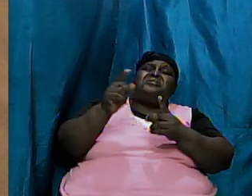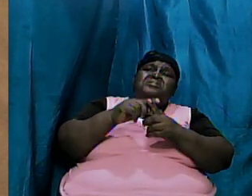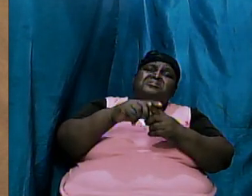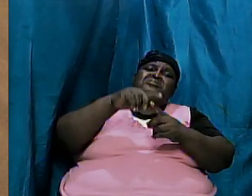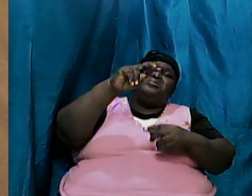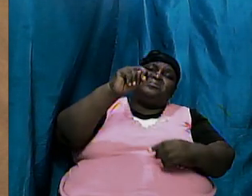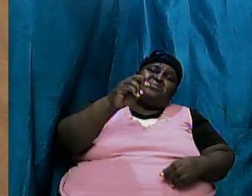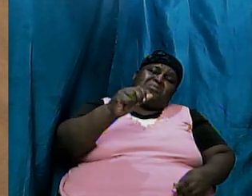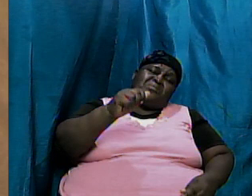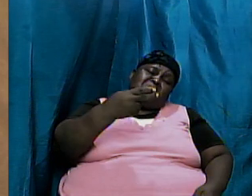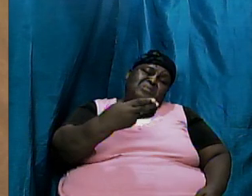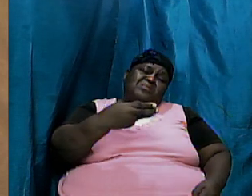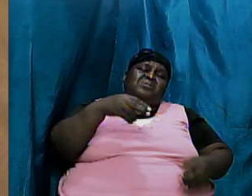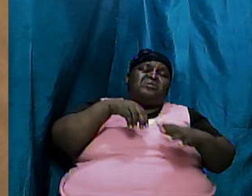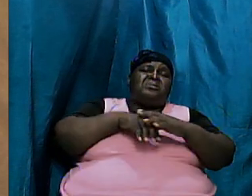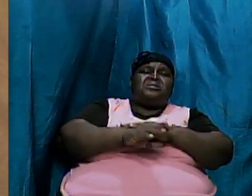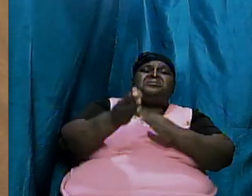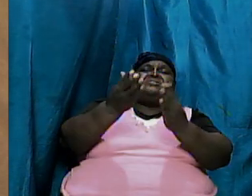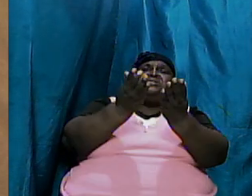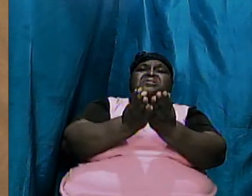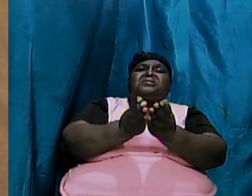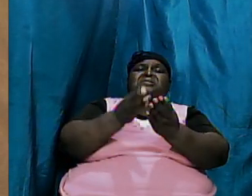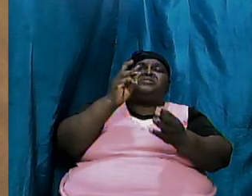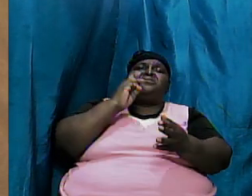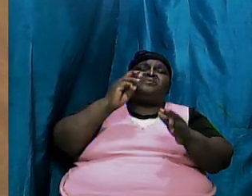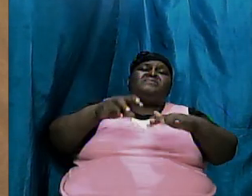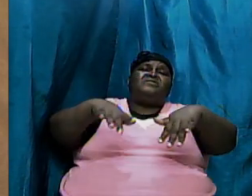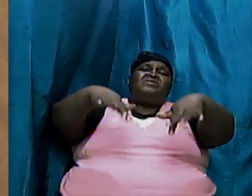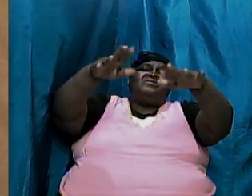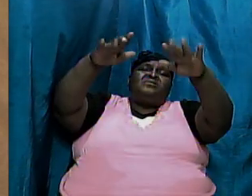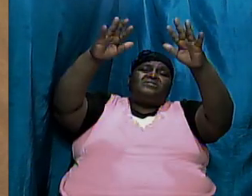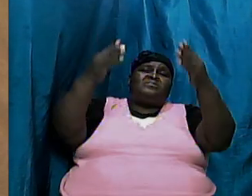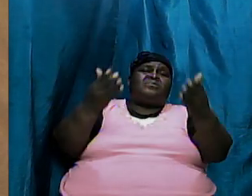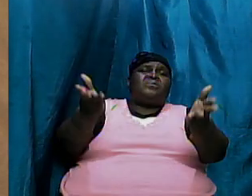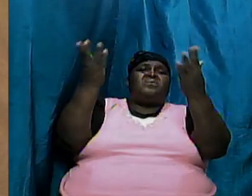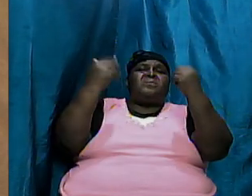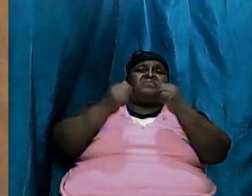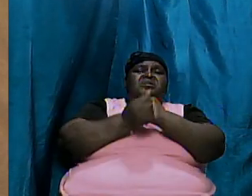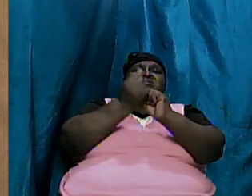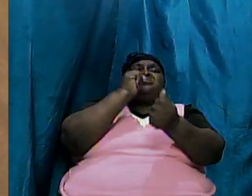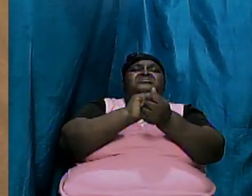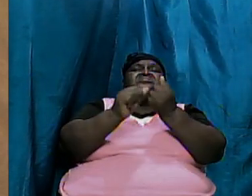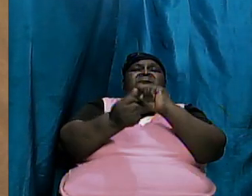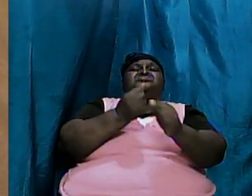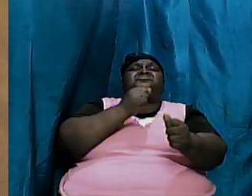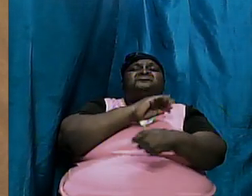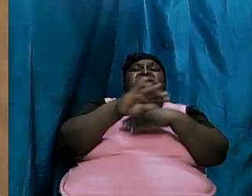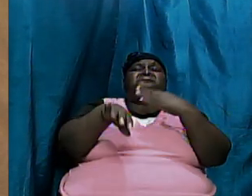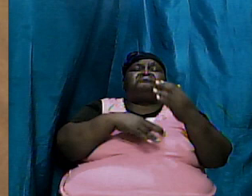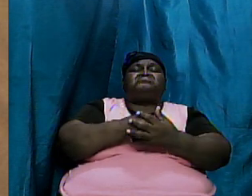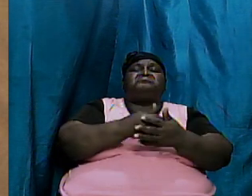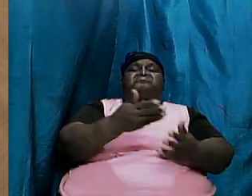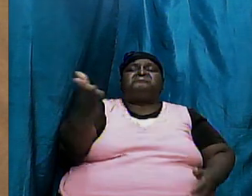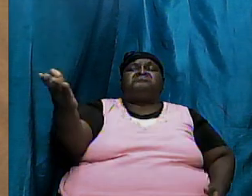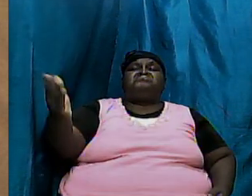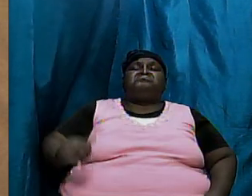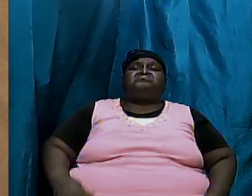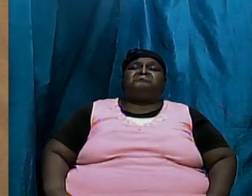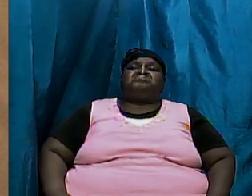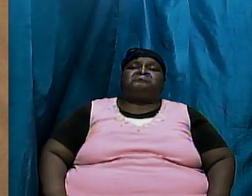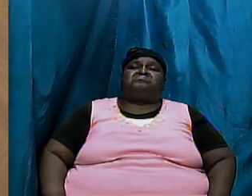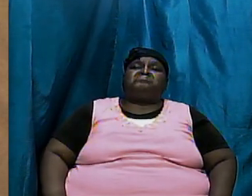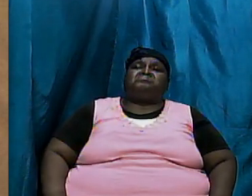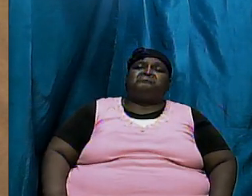day that Noah entered into the ark and the flood came and destroyed them all